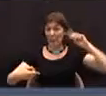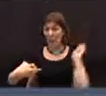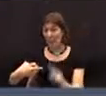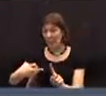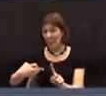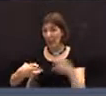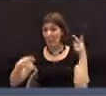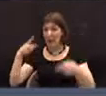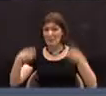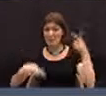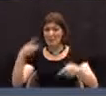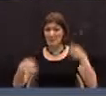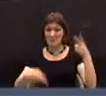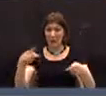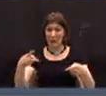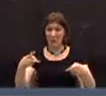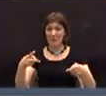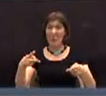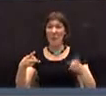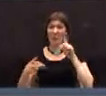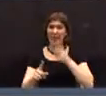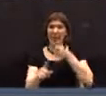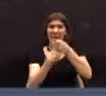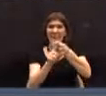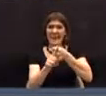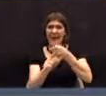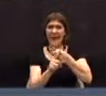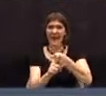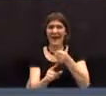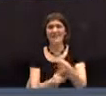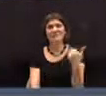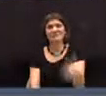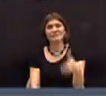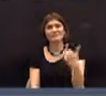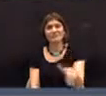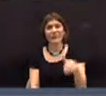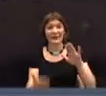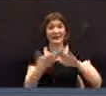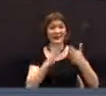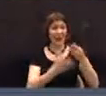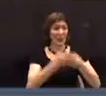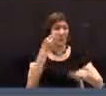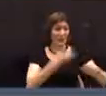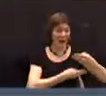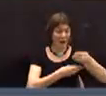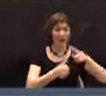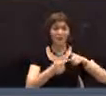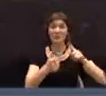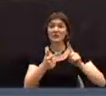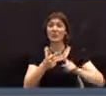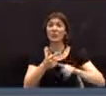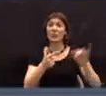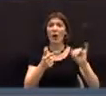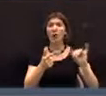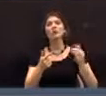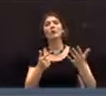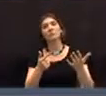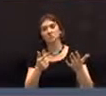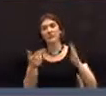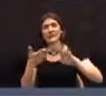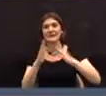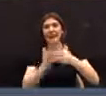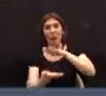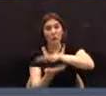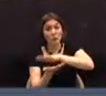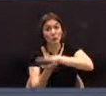expenses and taxes are affected not just by the town budget, but also, as we know, by the